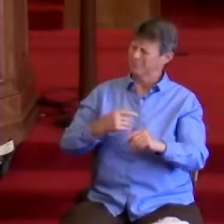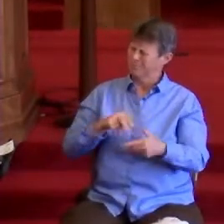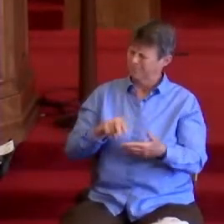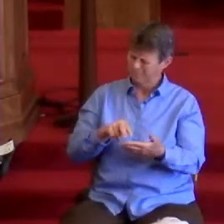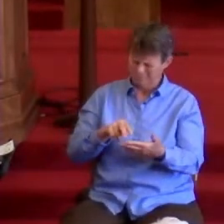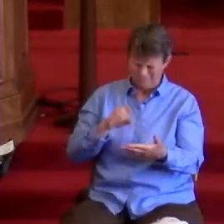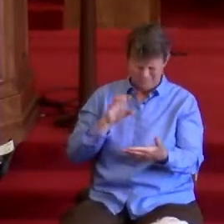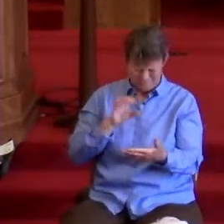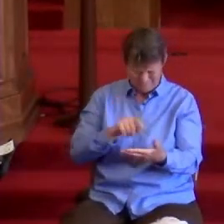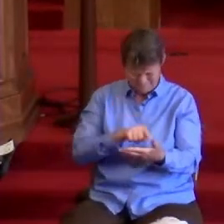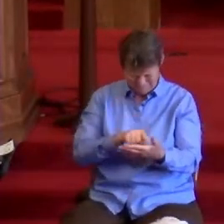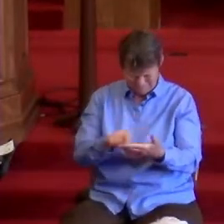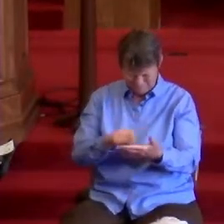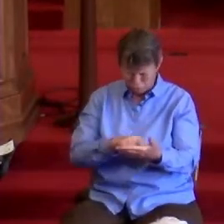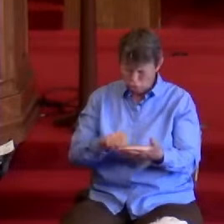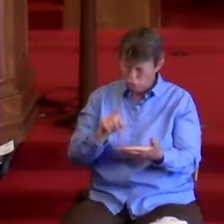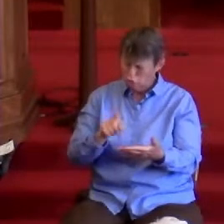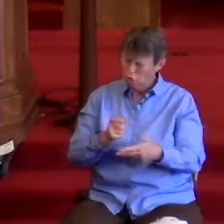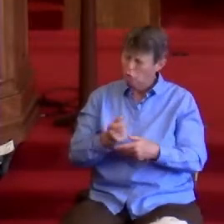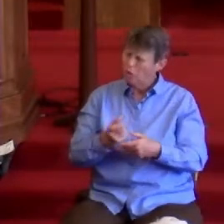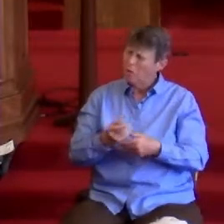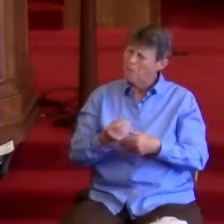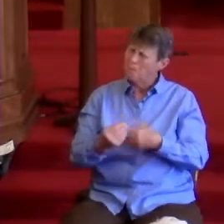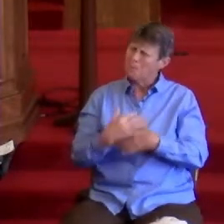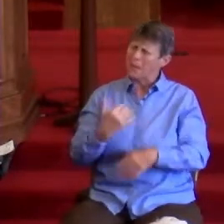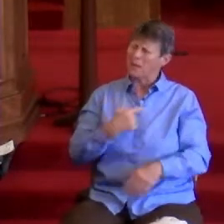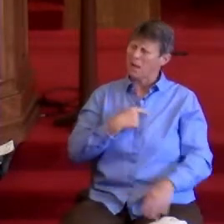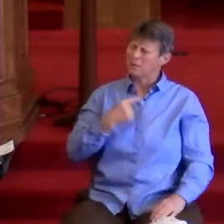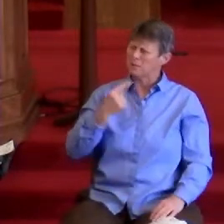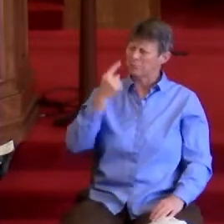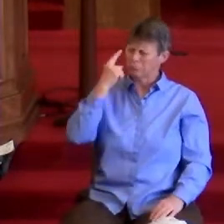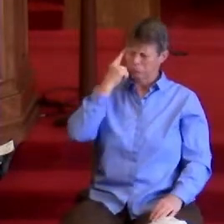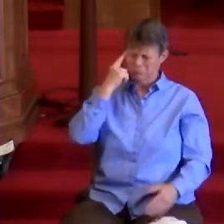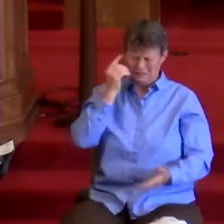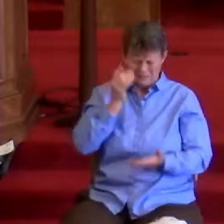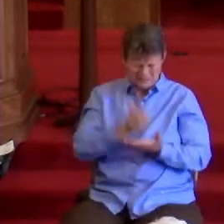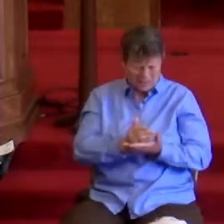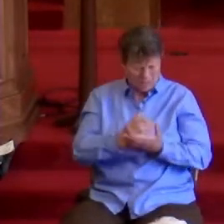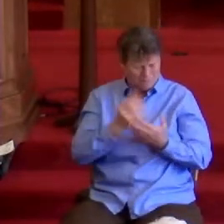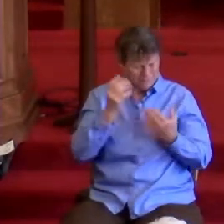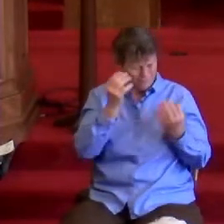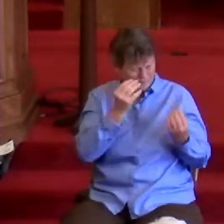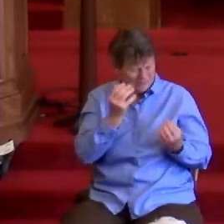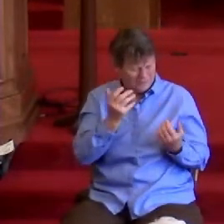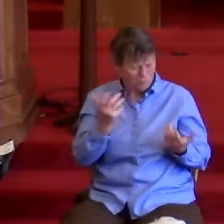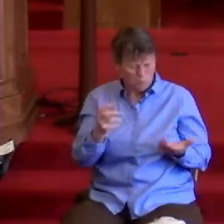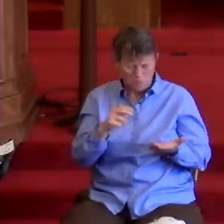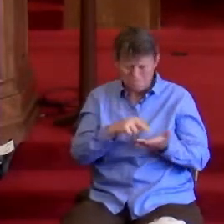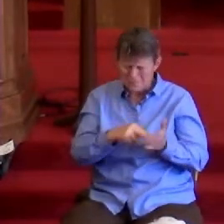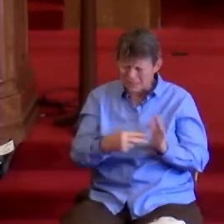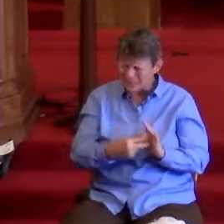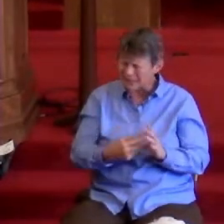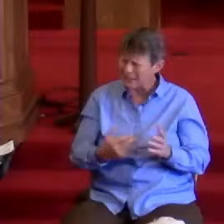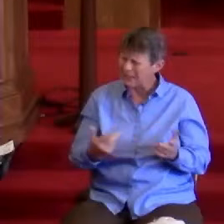They should cause us to pause, to ponder the meaning and the implications.